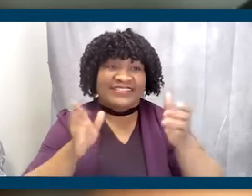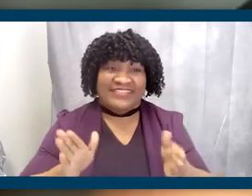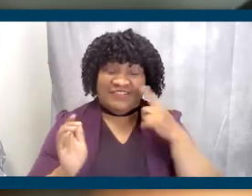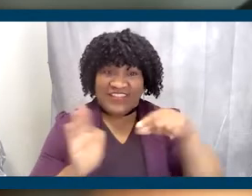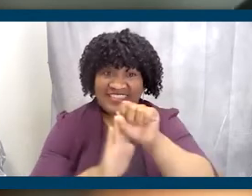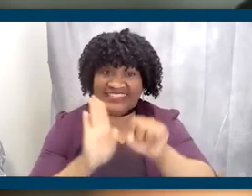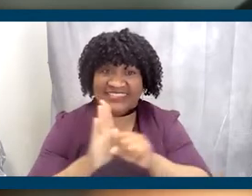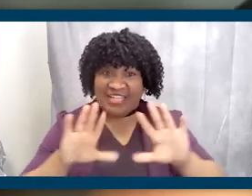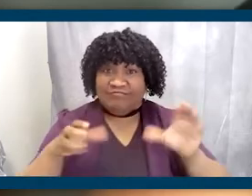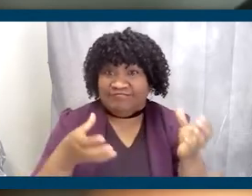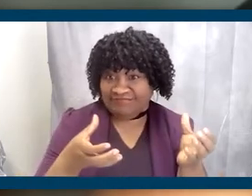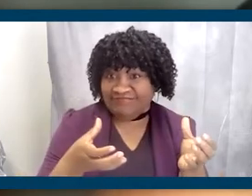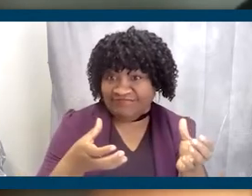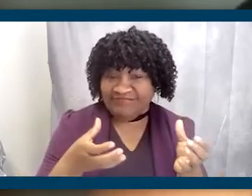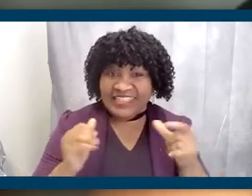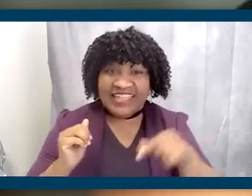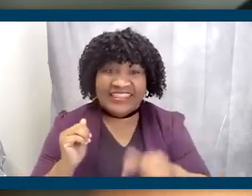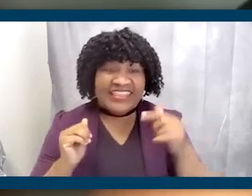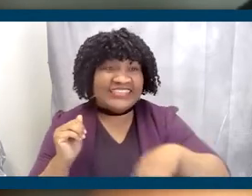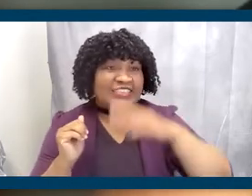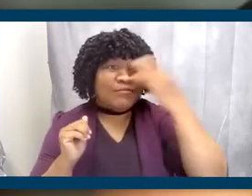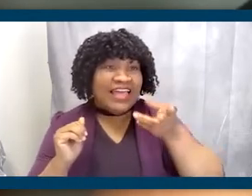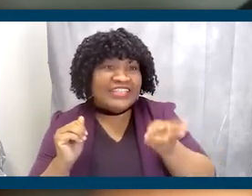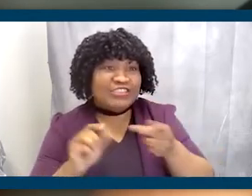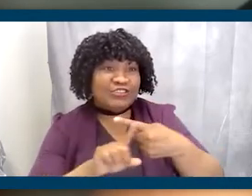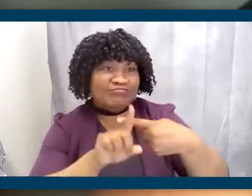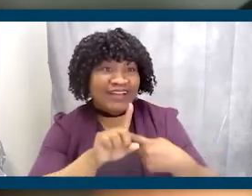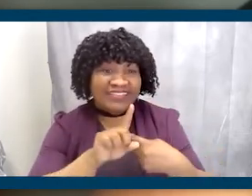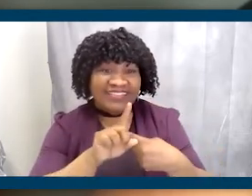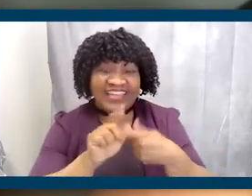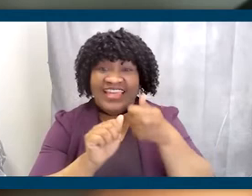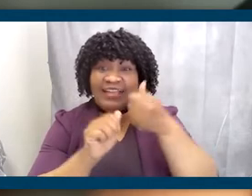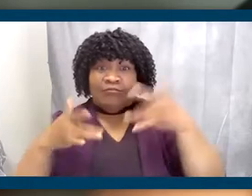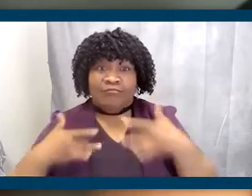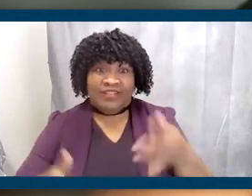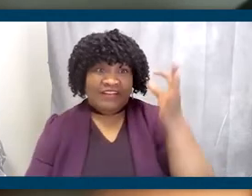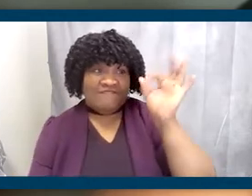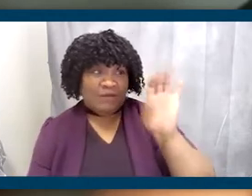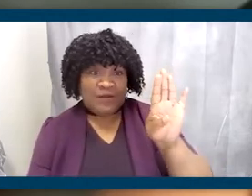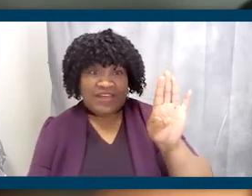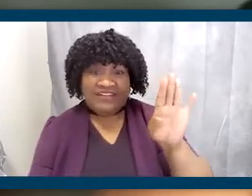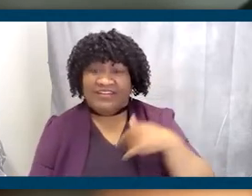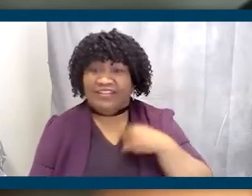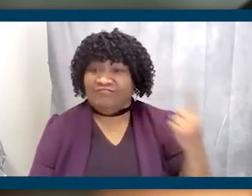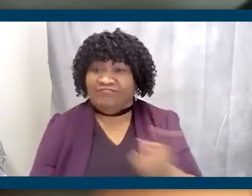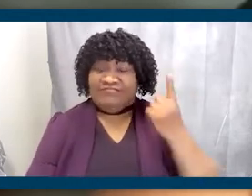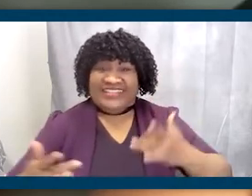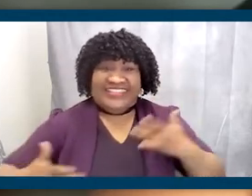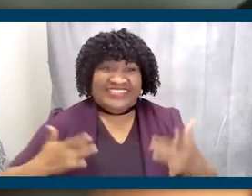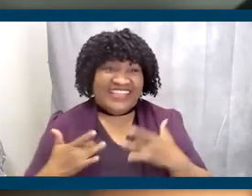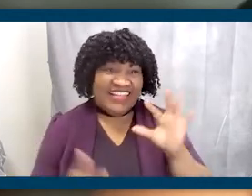party. This is Black History Month, and every February, I know I am truly excited,